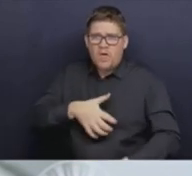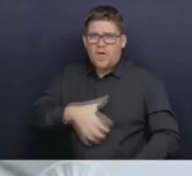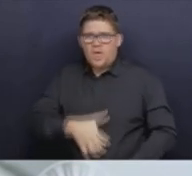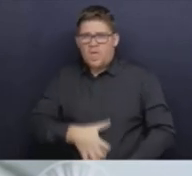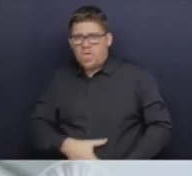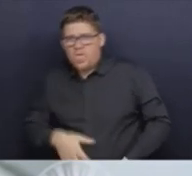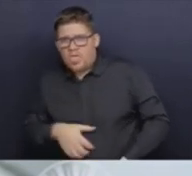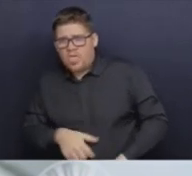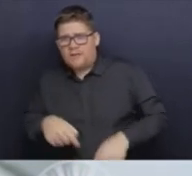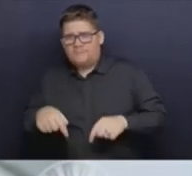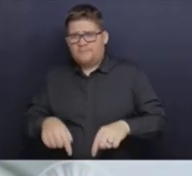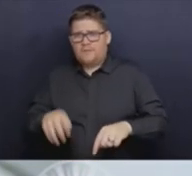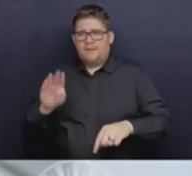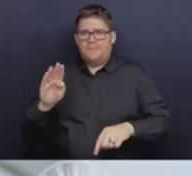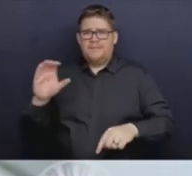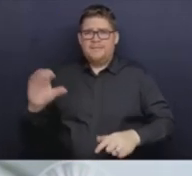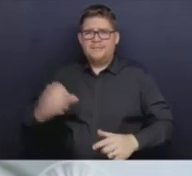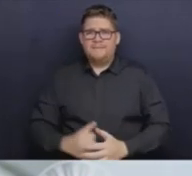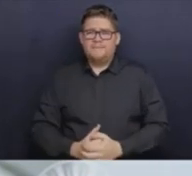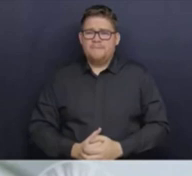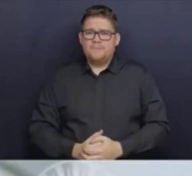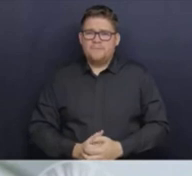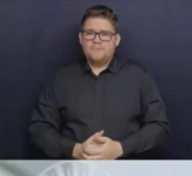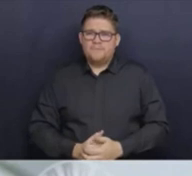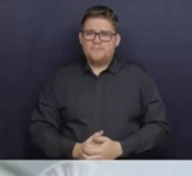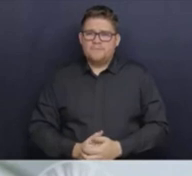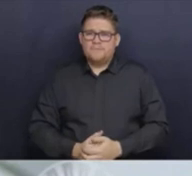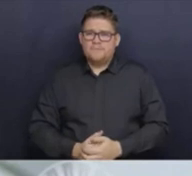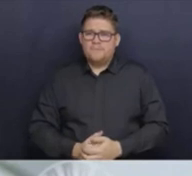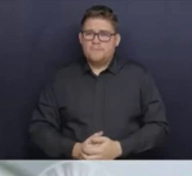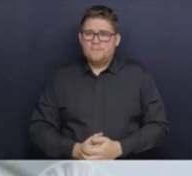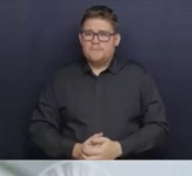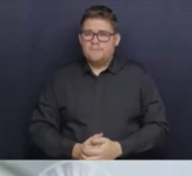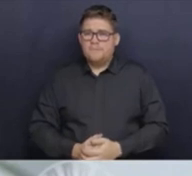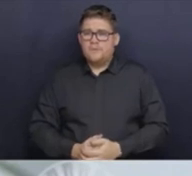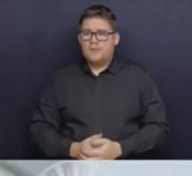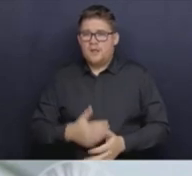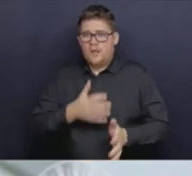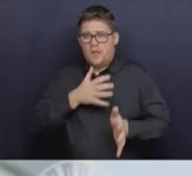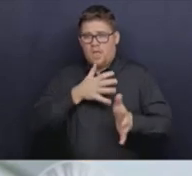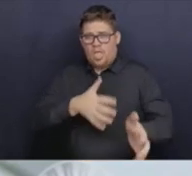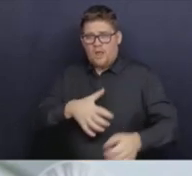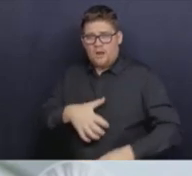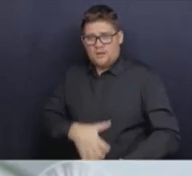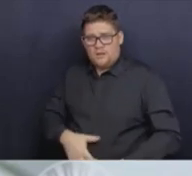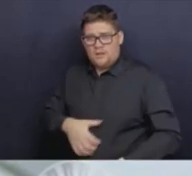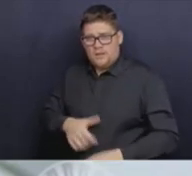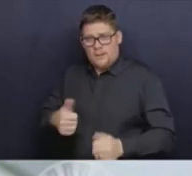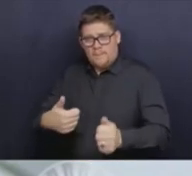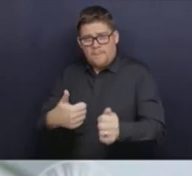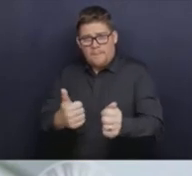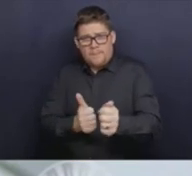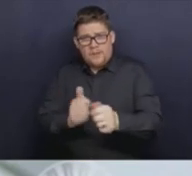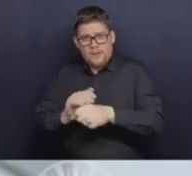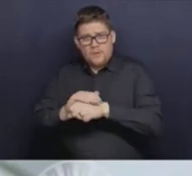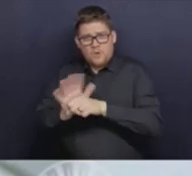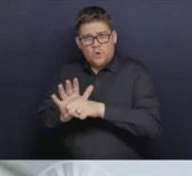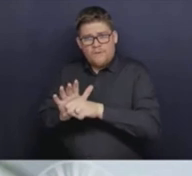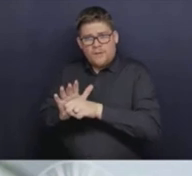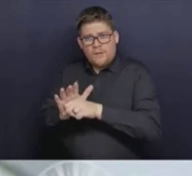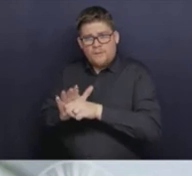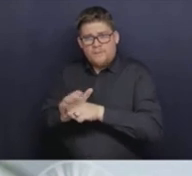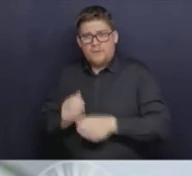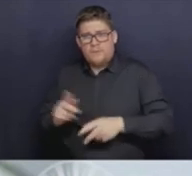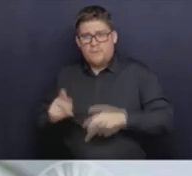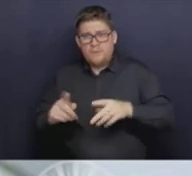Given studies that show that gastrointestinal problems can be symptoms of COVID, are people showing up with GI issues at hospitals